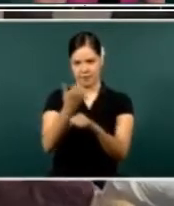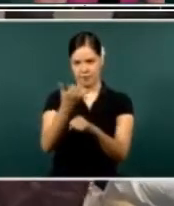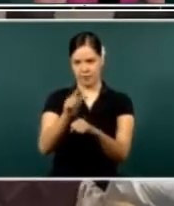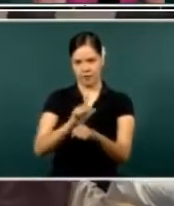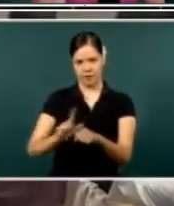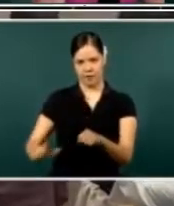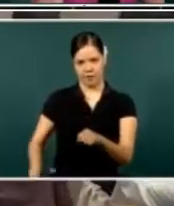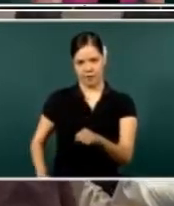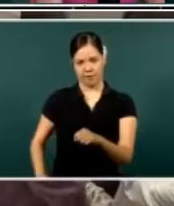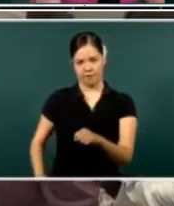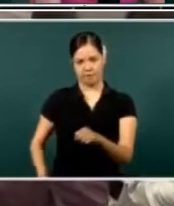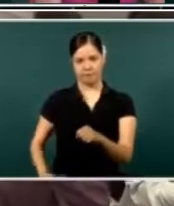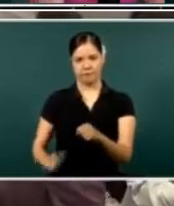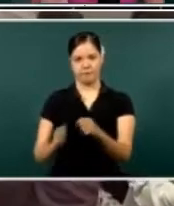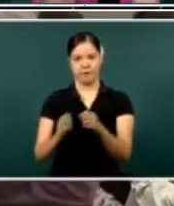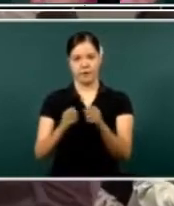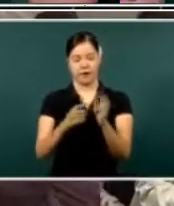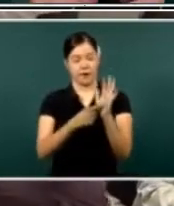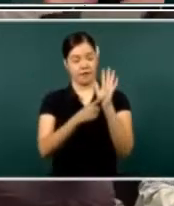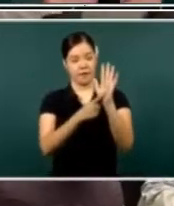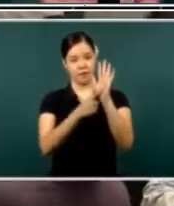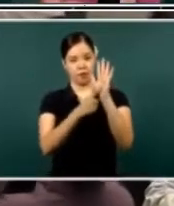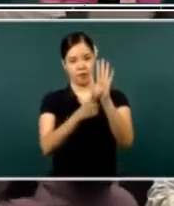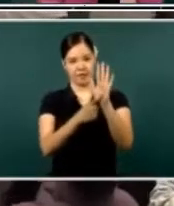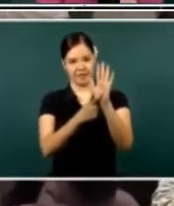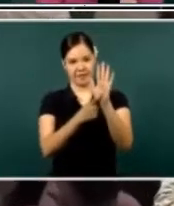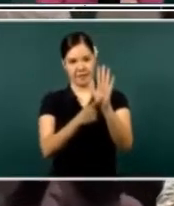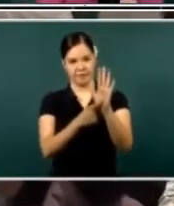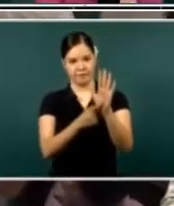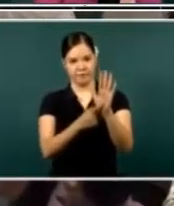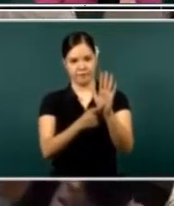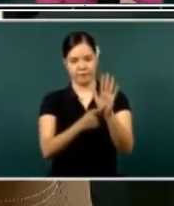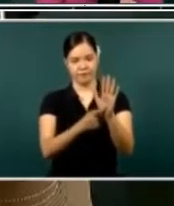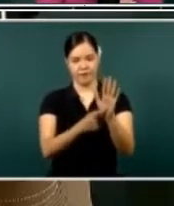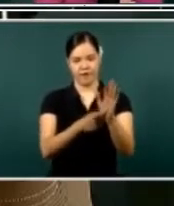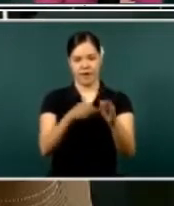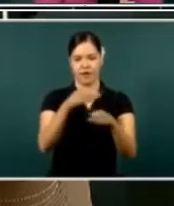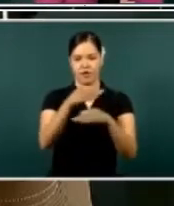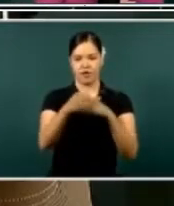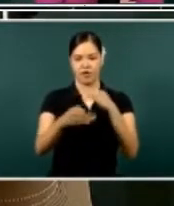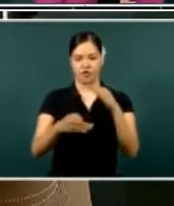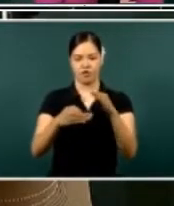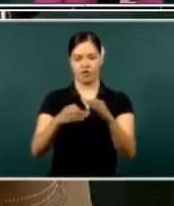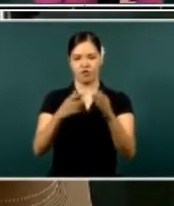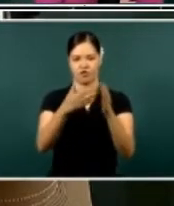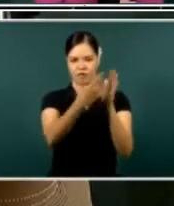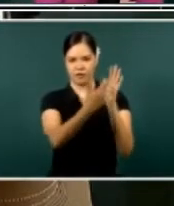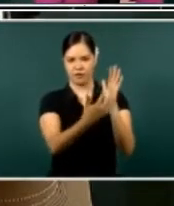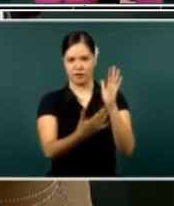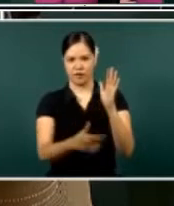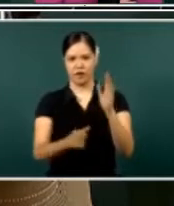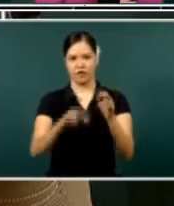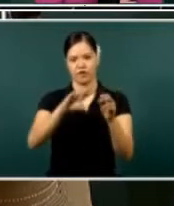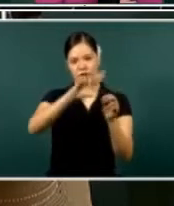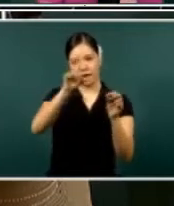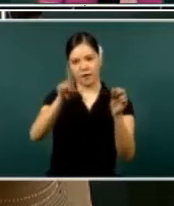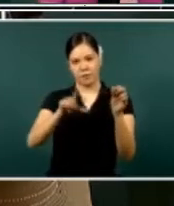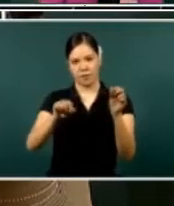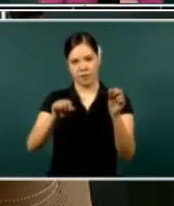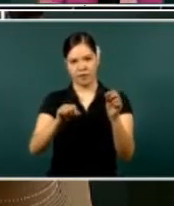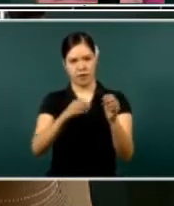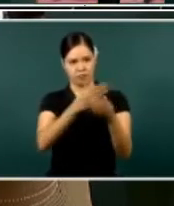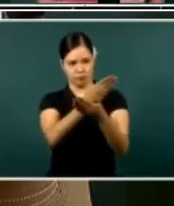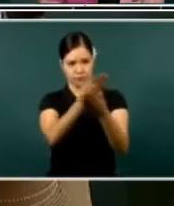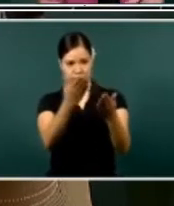screen, because here's the statistics from the public security.